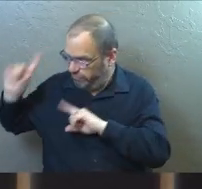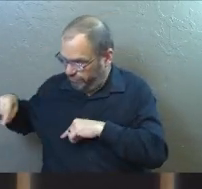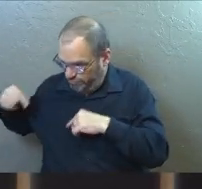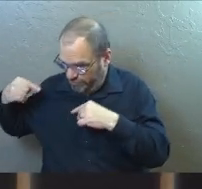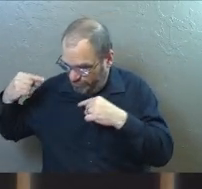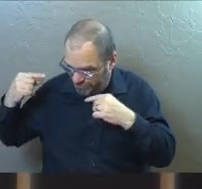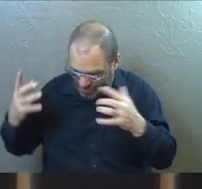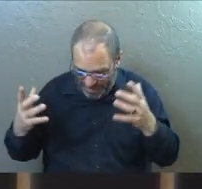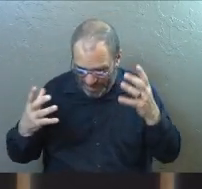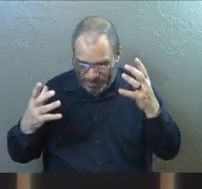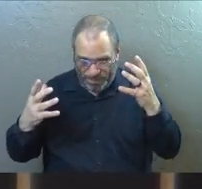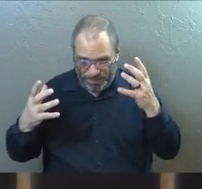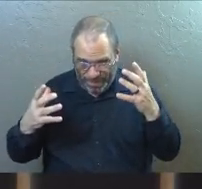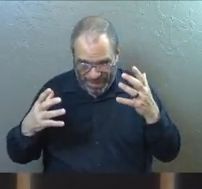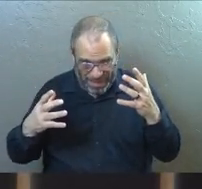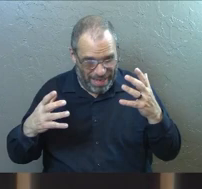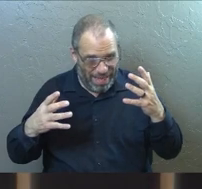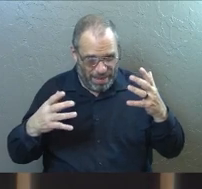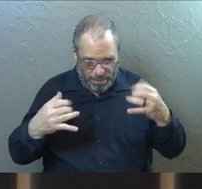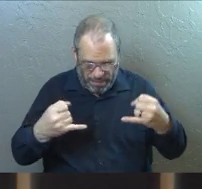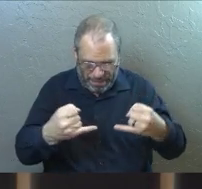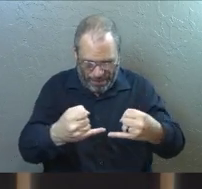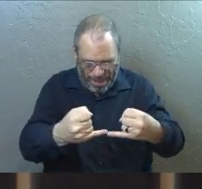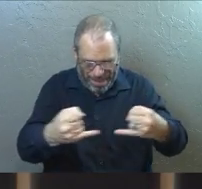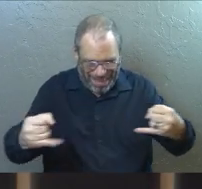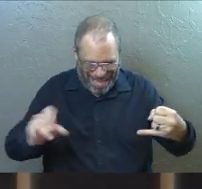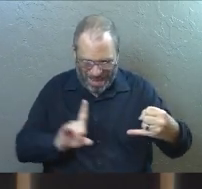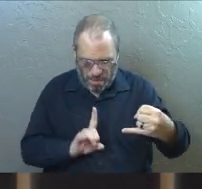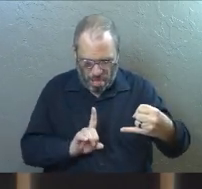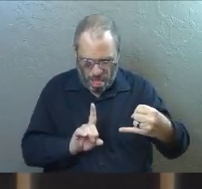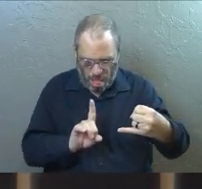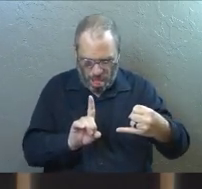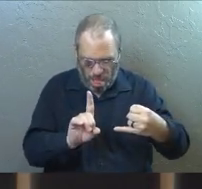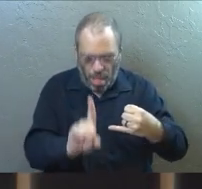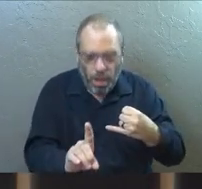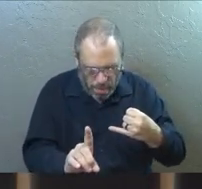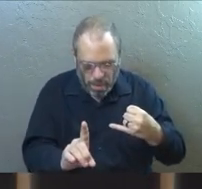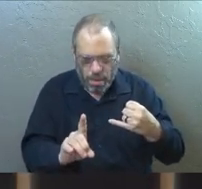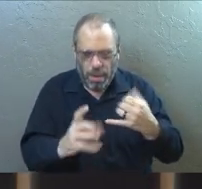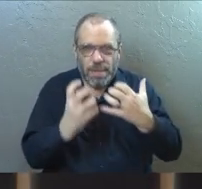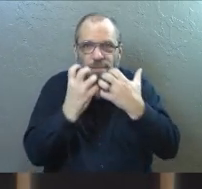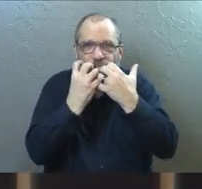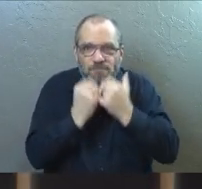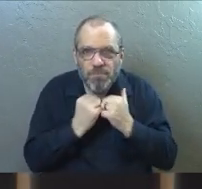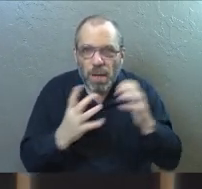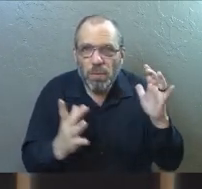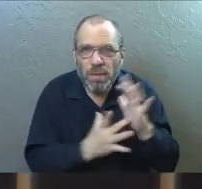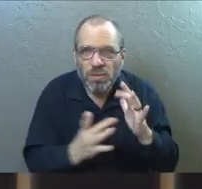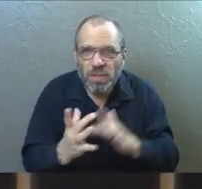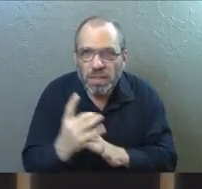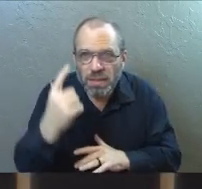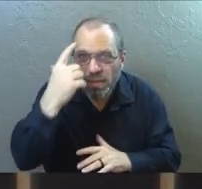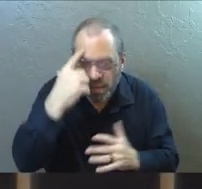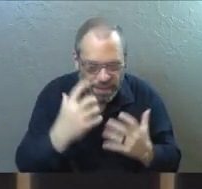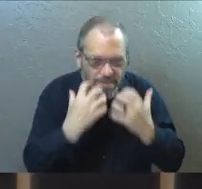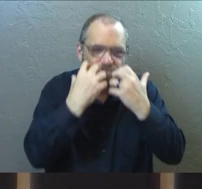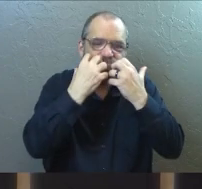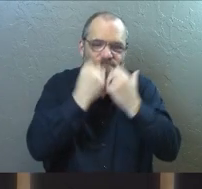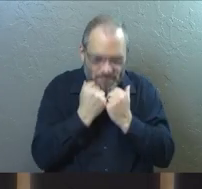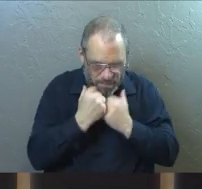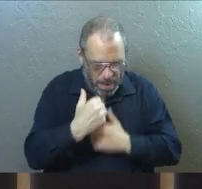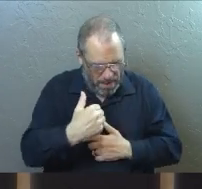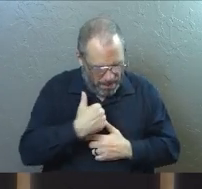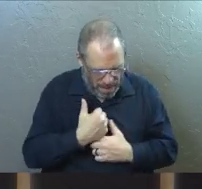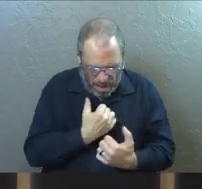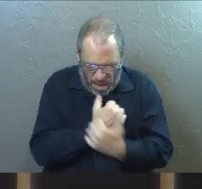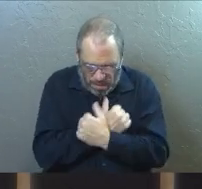but man, I crossed some kind of line here. And now I care about what Jesus thinks. Now I find